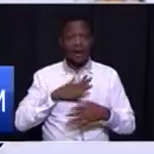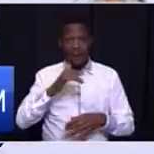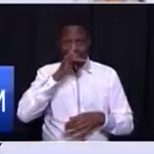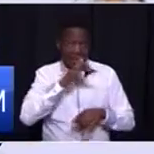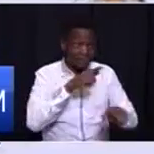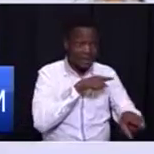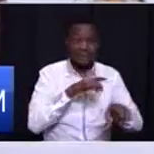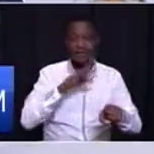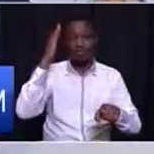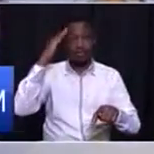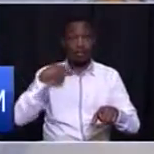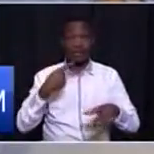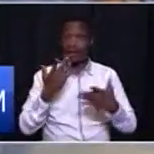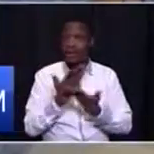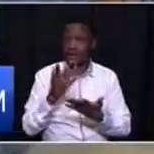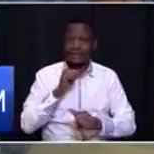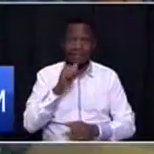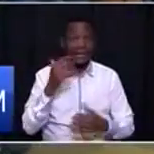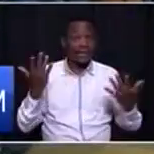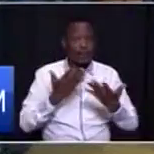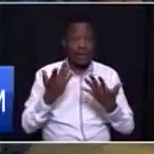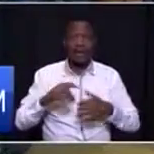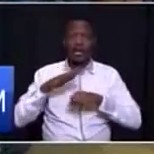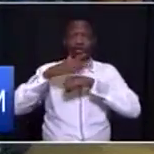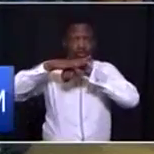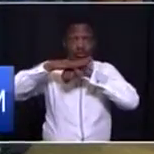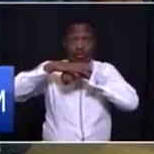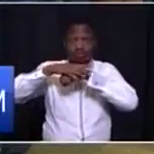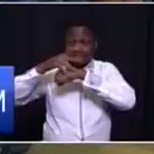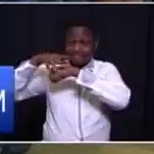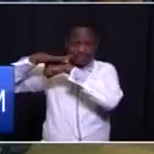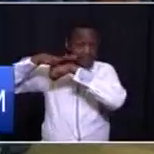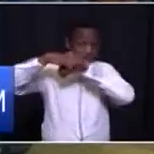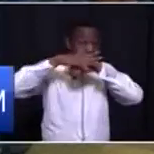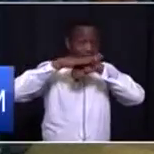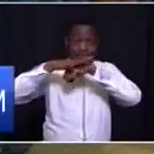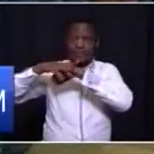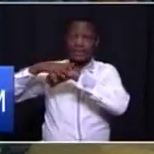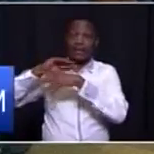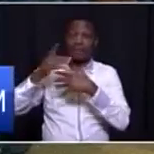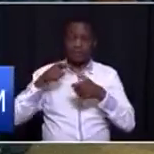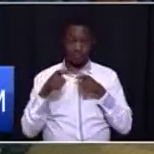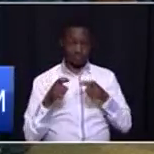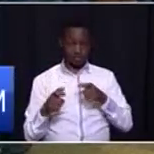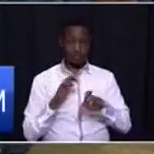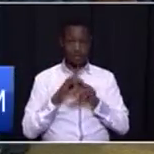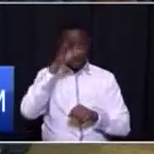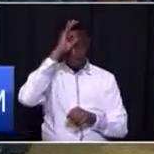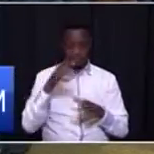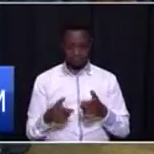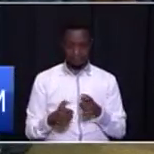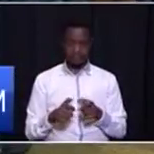that wherever they are, the drones being managed by the police